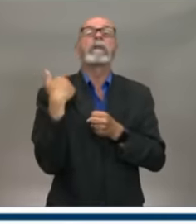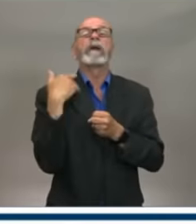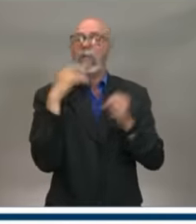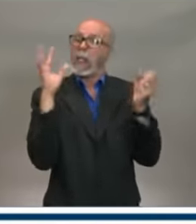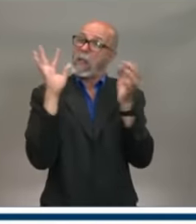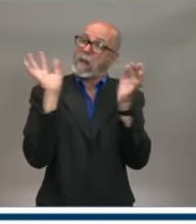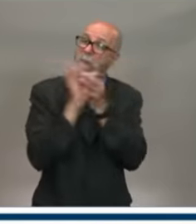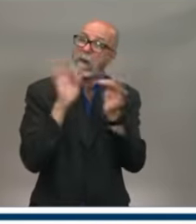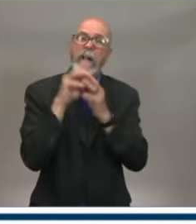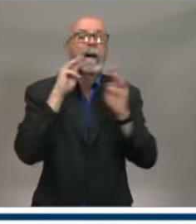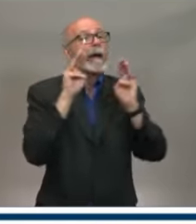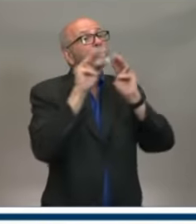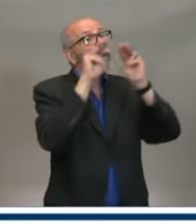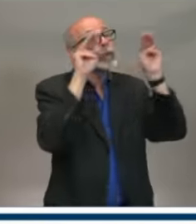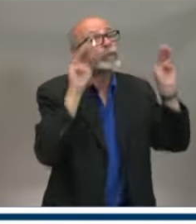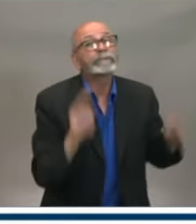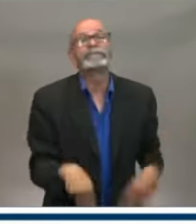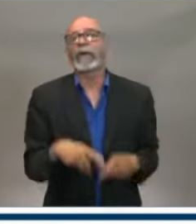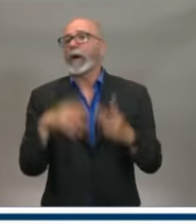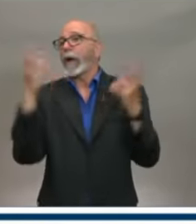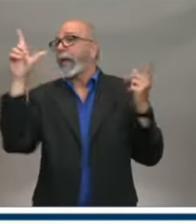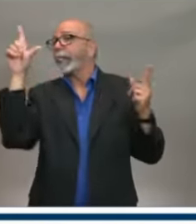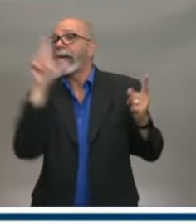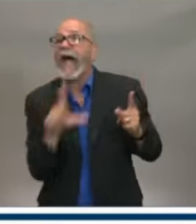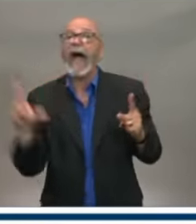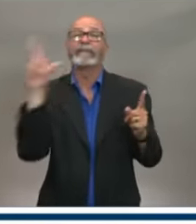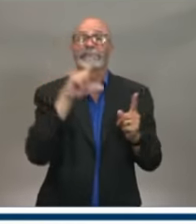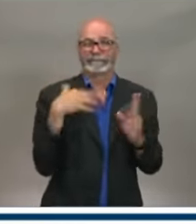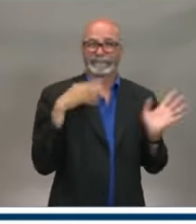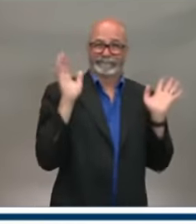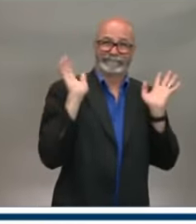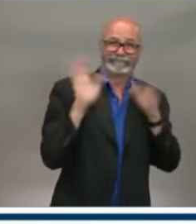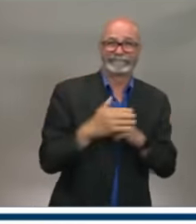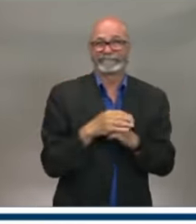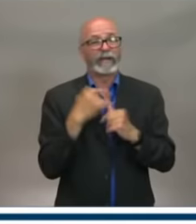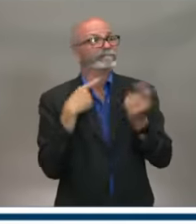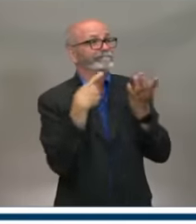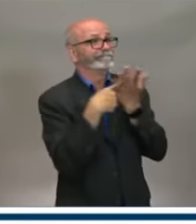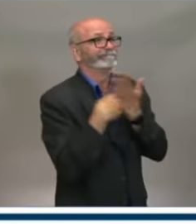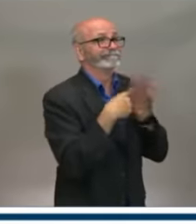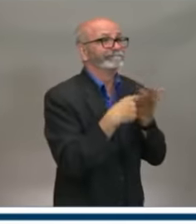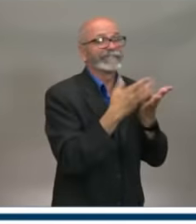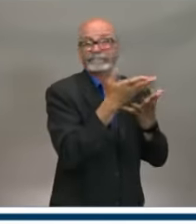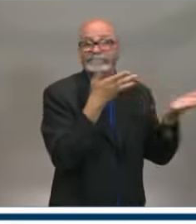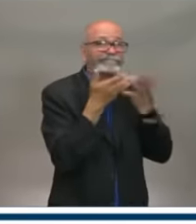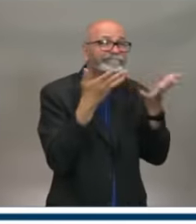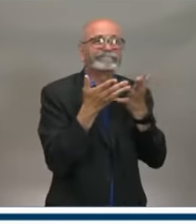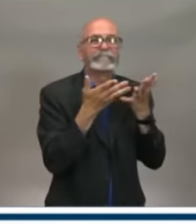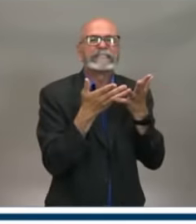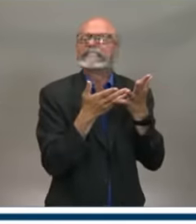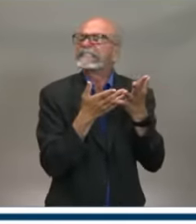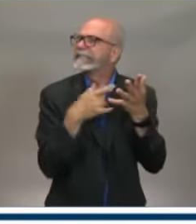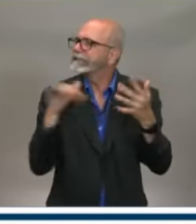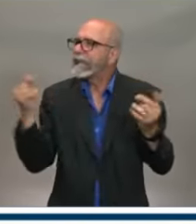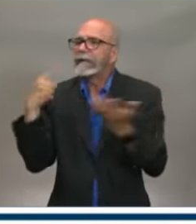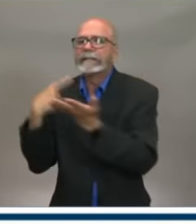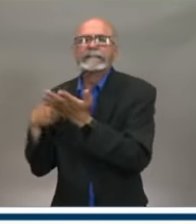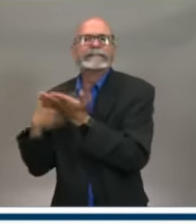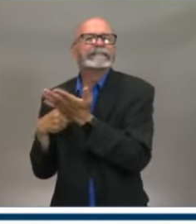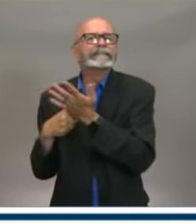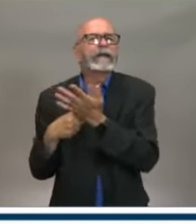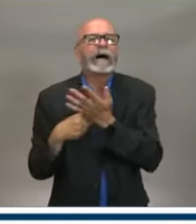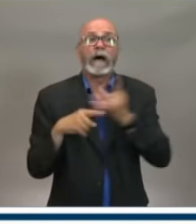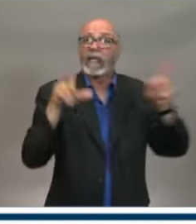I just yesterday had a conversation with that sector, and we're continuing to have discussions through the Department of Community,